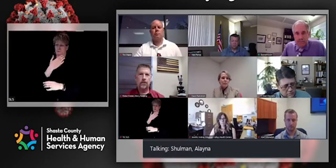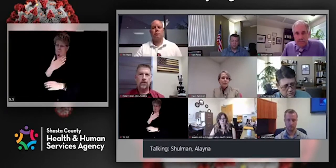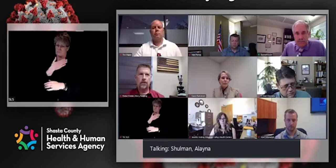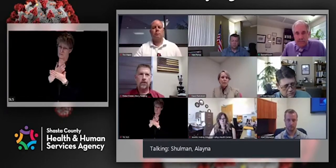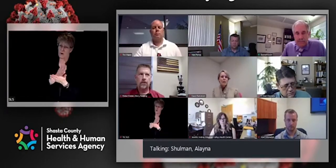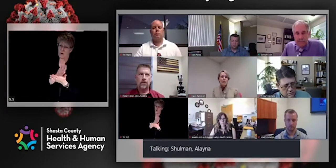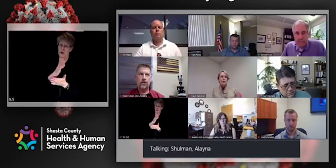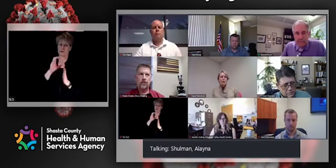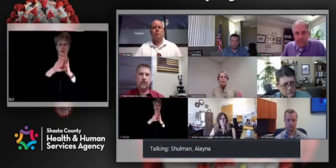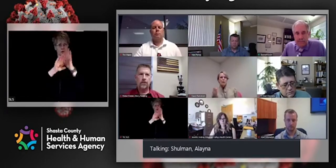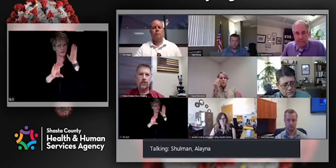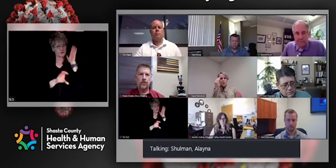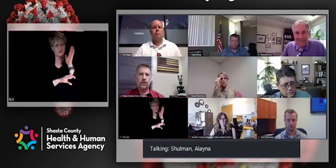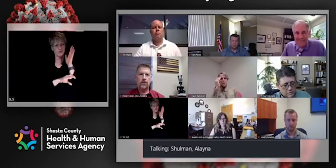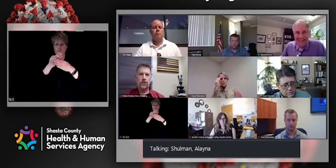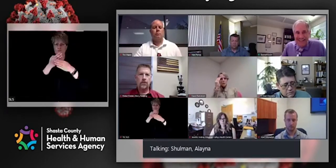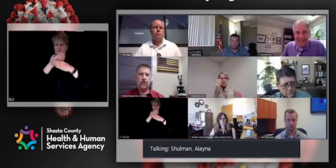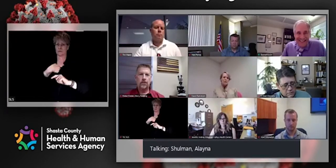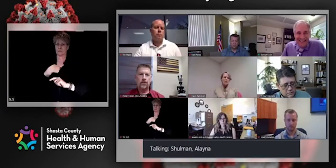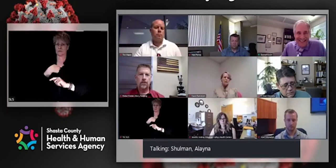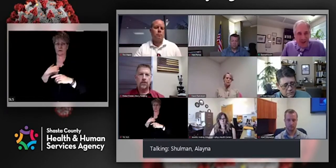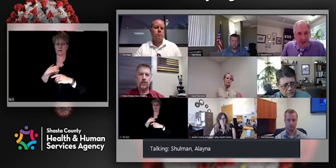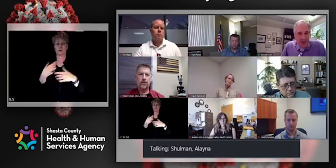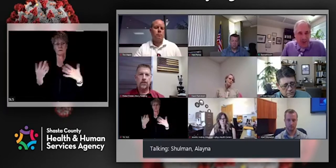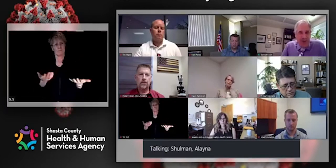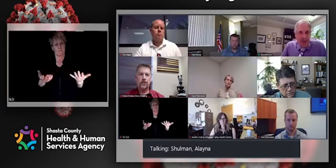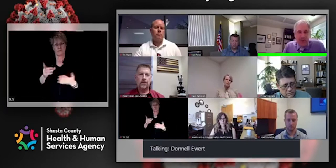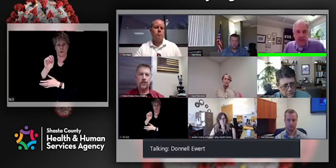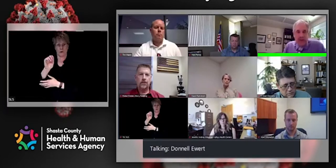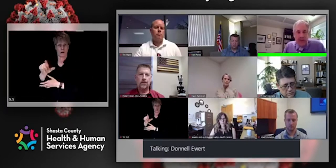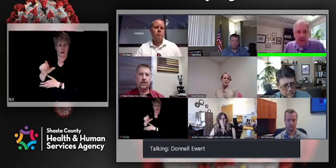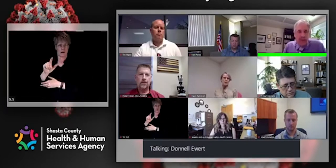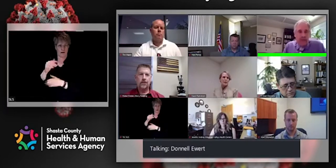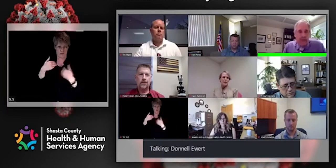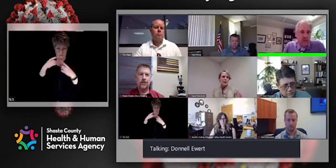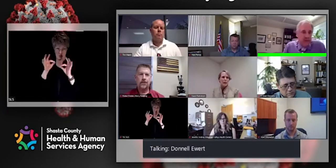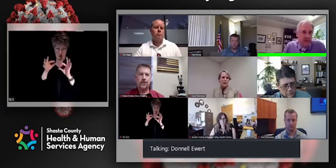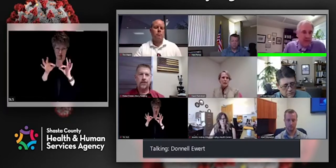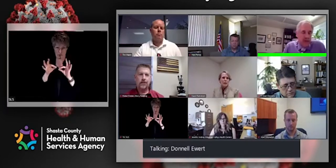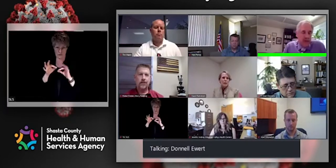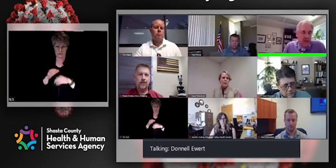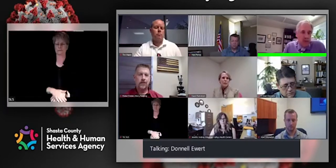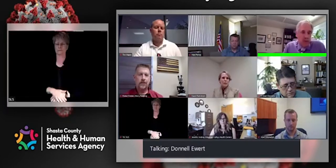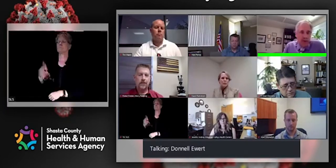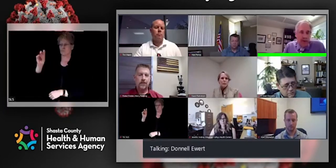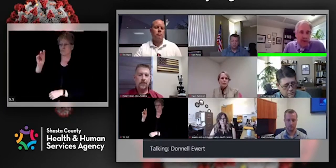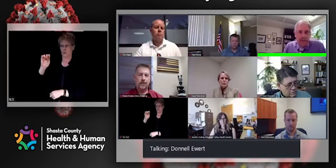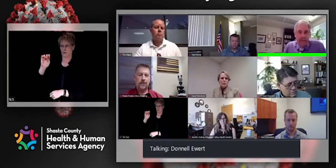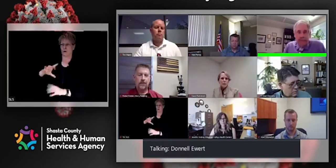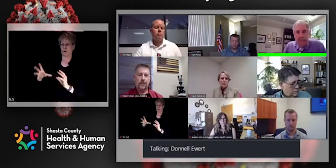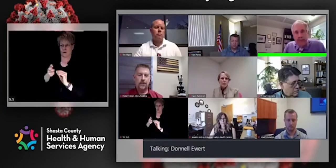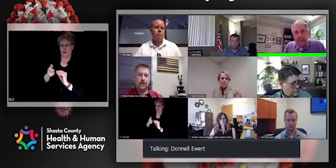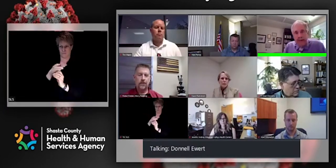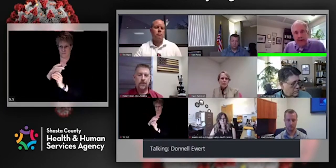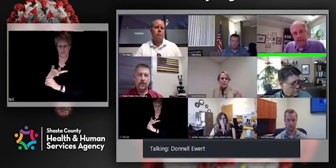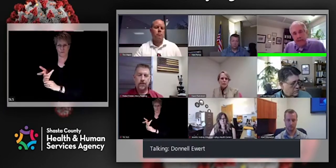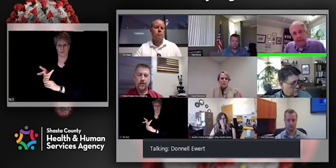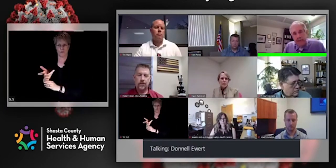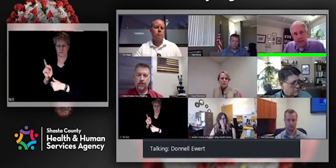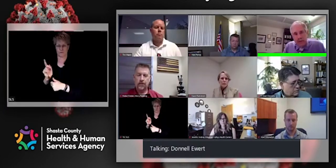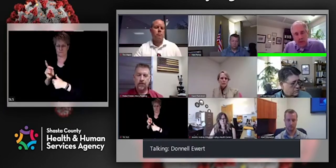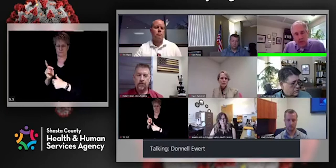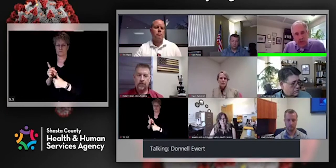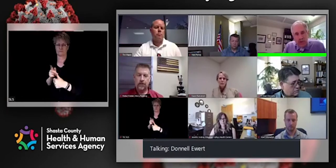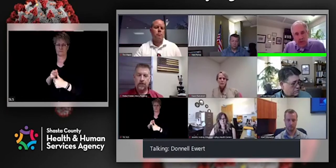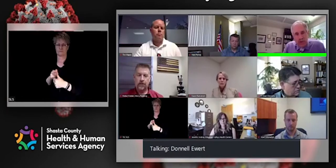so, Donnell, I don't know if there's something you wanted to mention. Well, I would like to add a couple of things. number one, um,